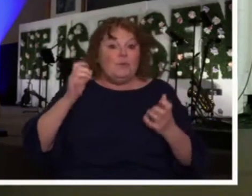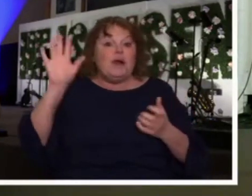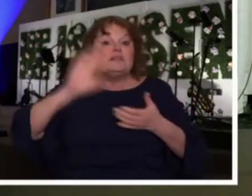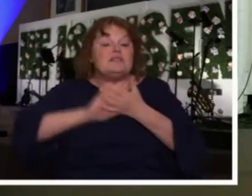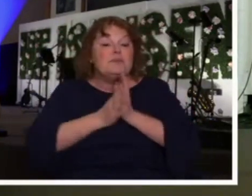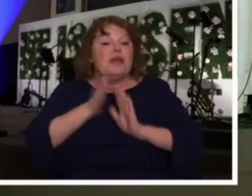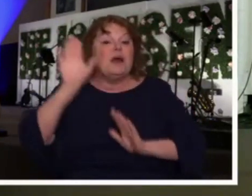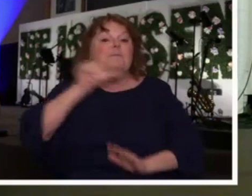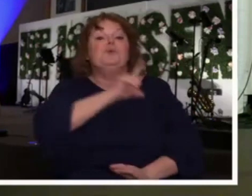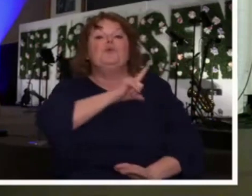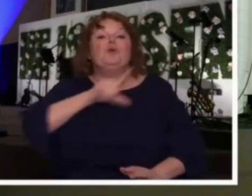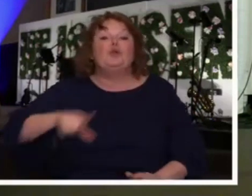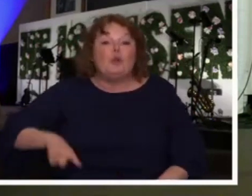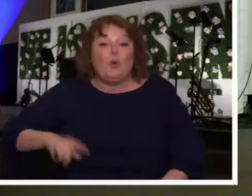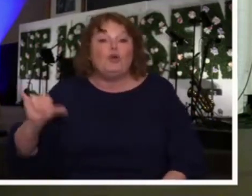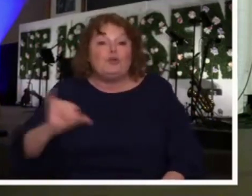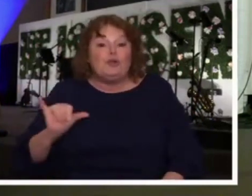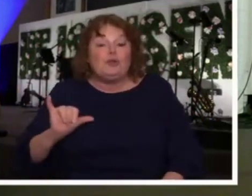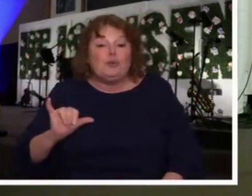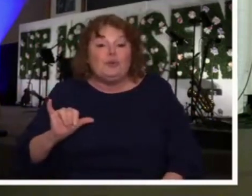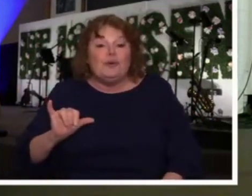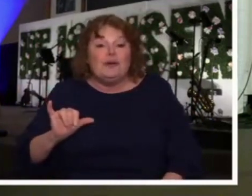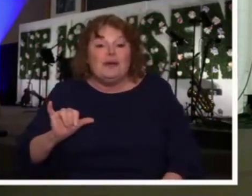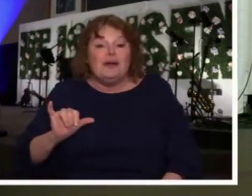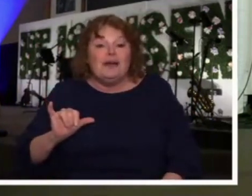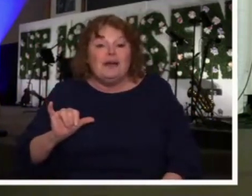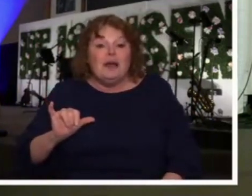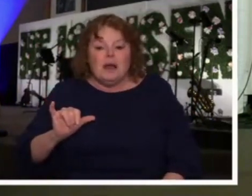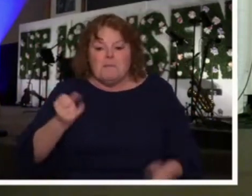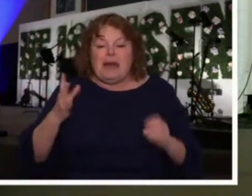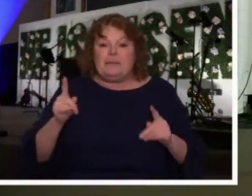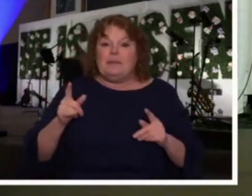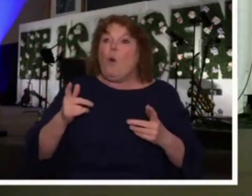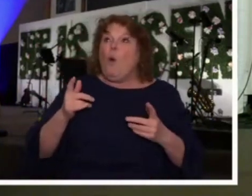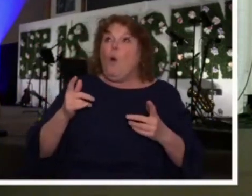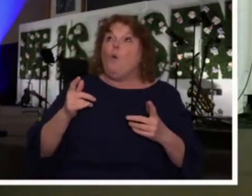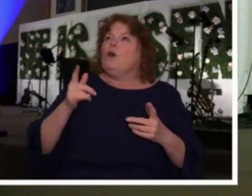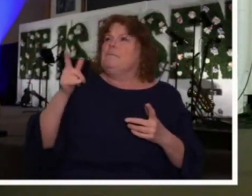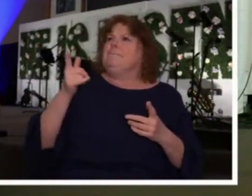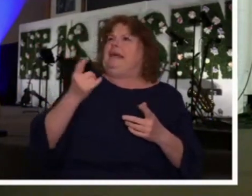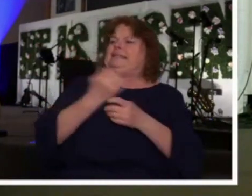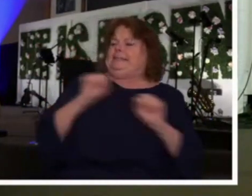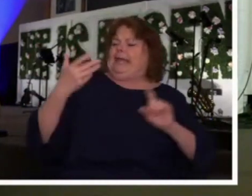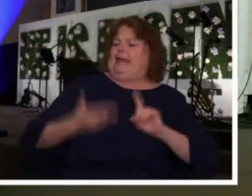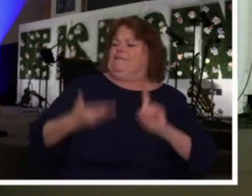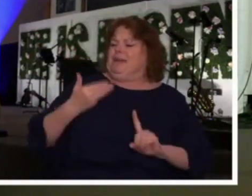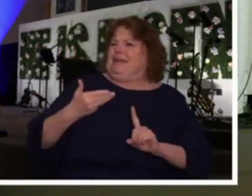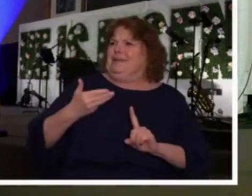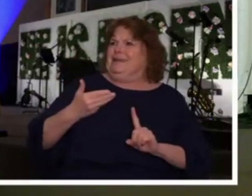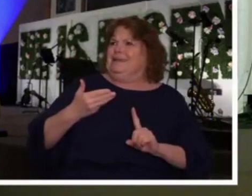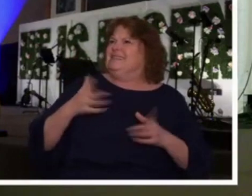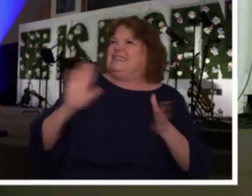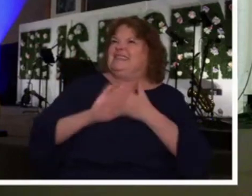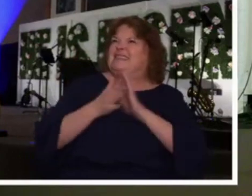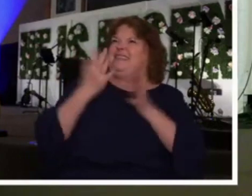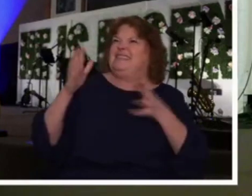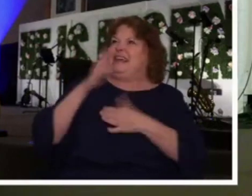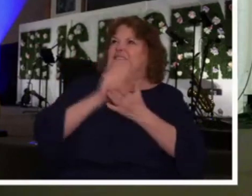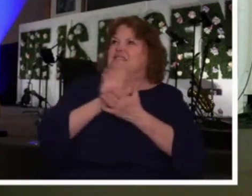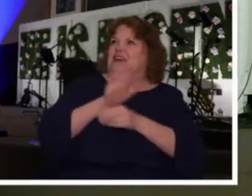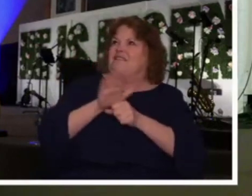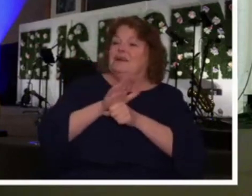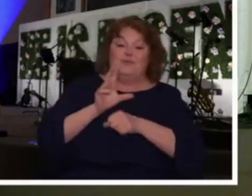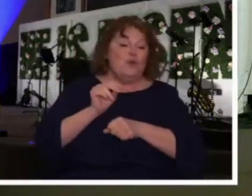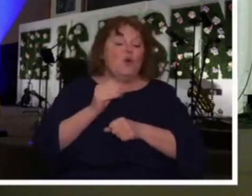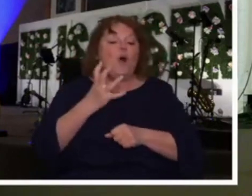assume the role of Lord of all. There's a lot of people that want Him just as a Savior, but He said, I want it all. I've redeemed it all.